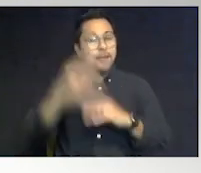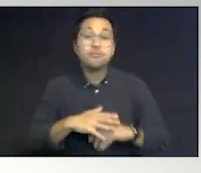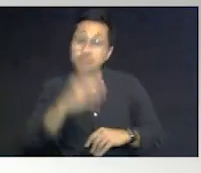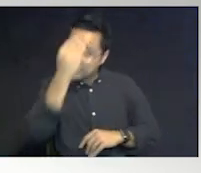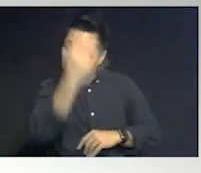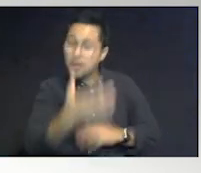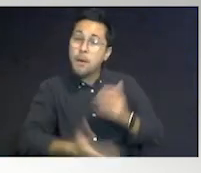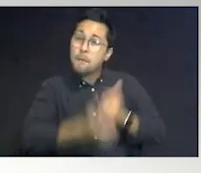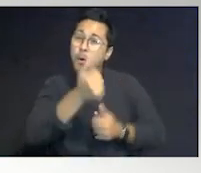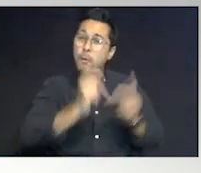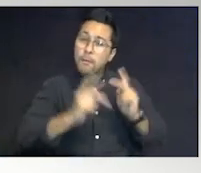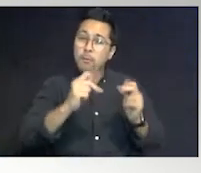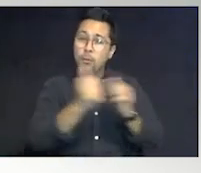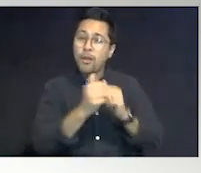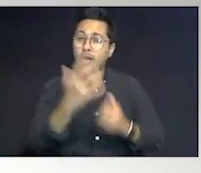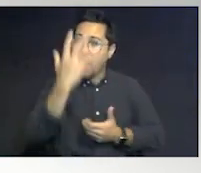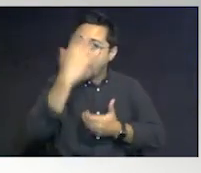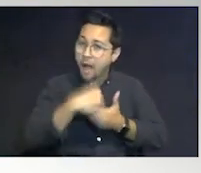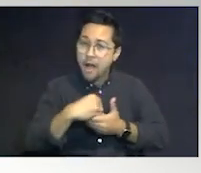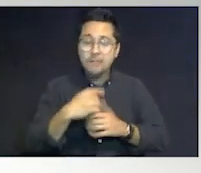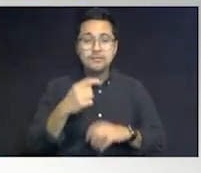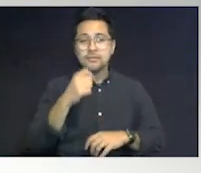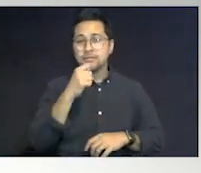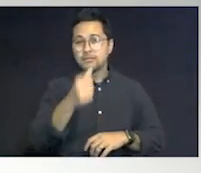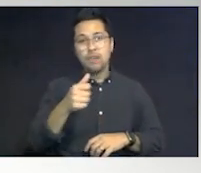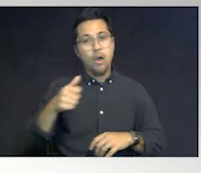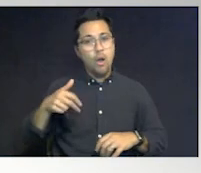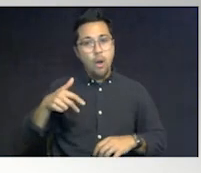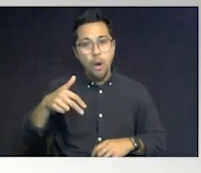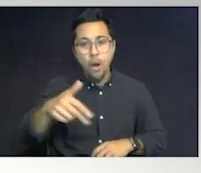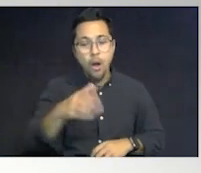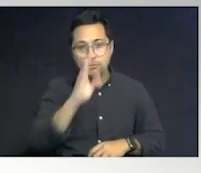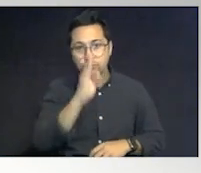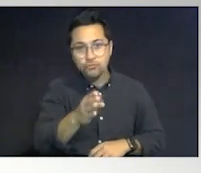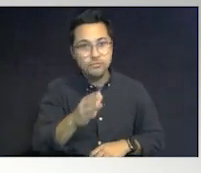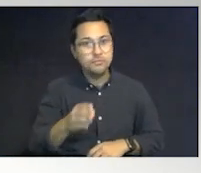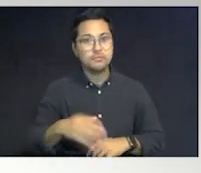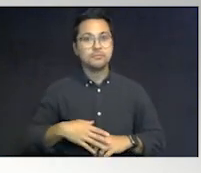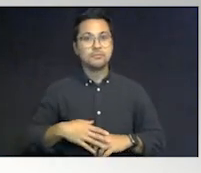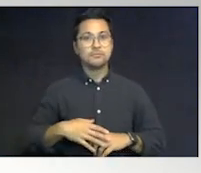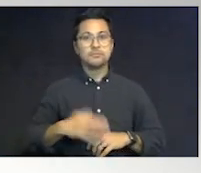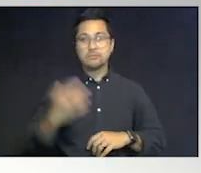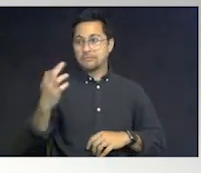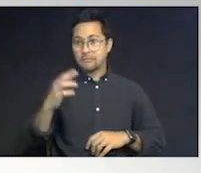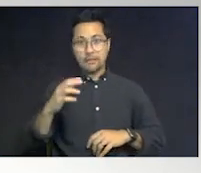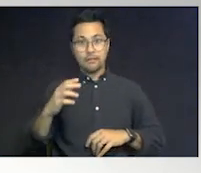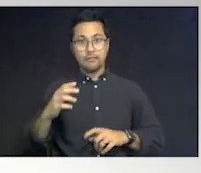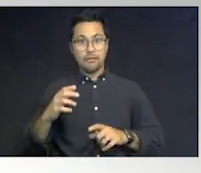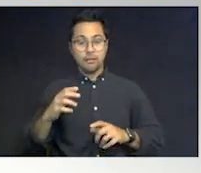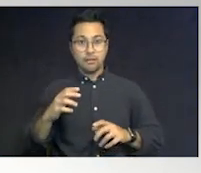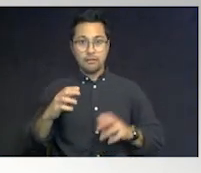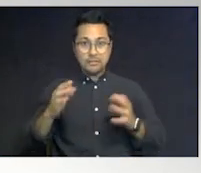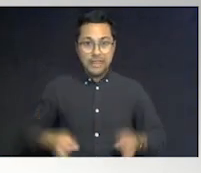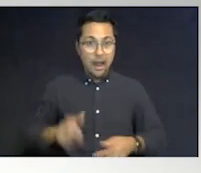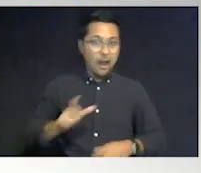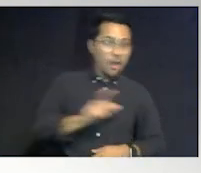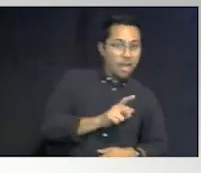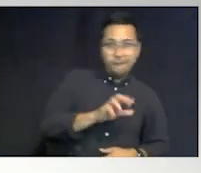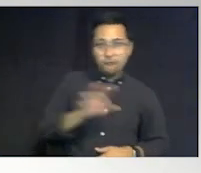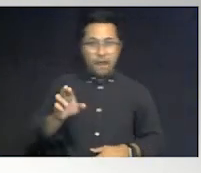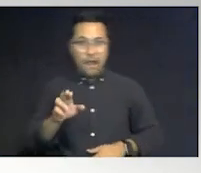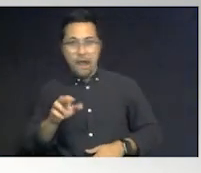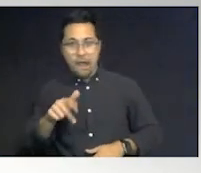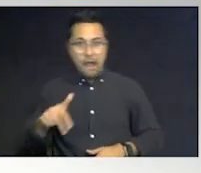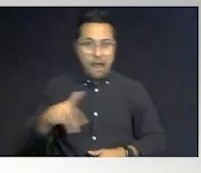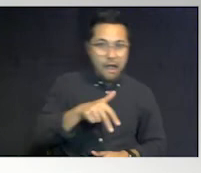most individuals with autism do not walk in straight lines. don't, because decision, making left or right, is always an issue. So they don't